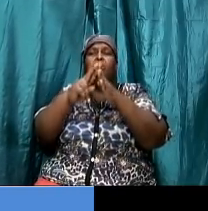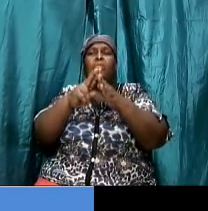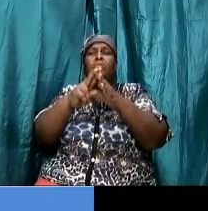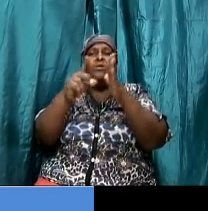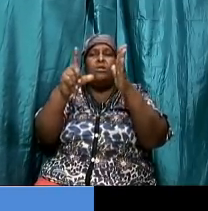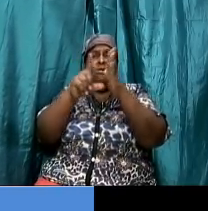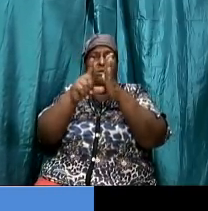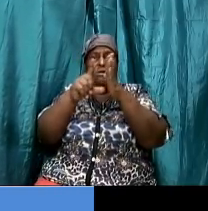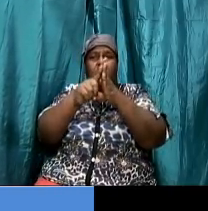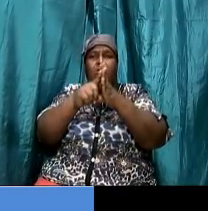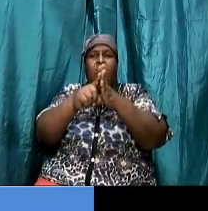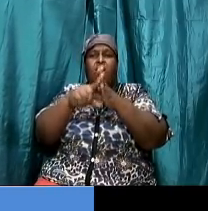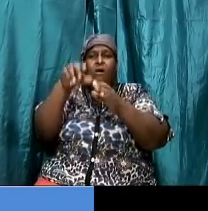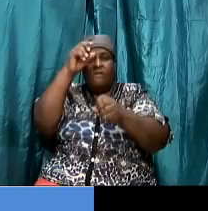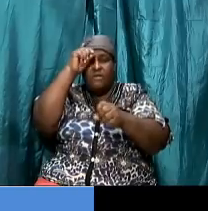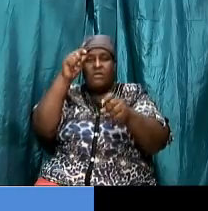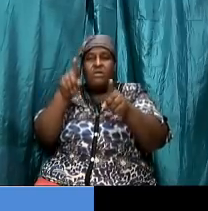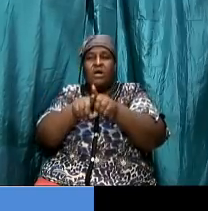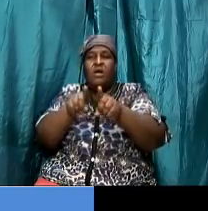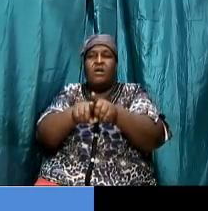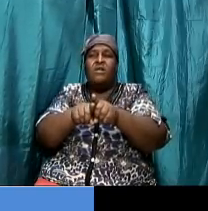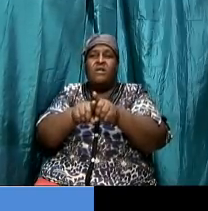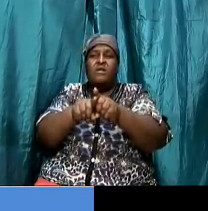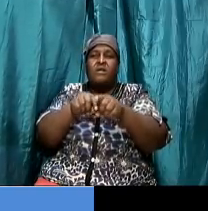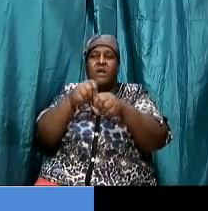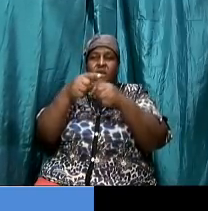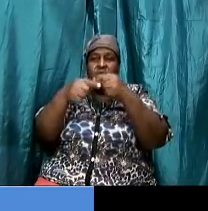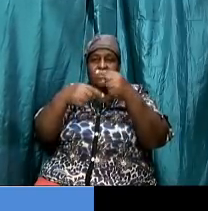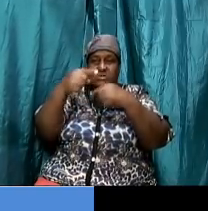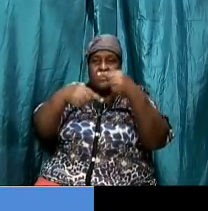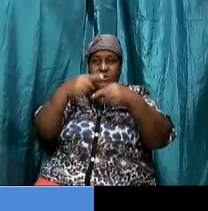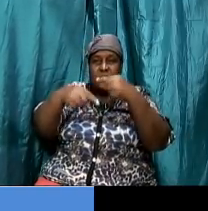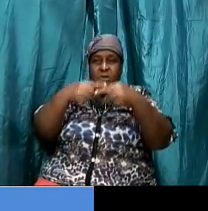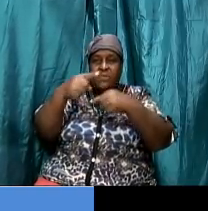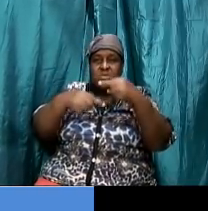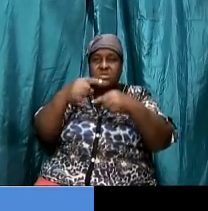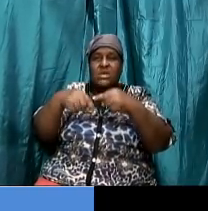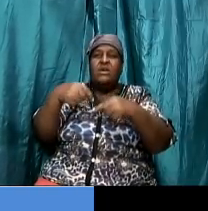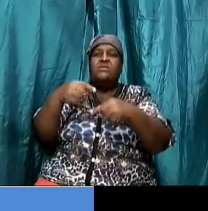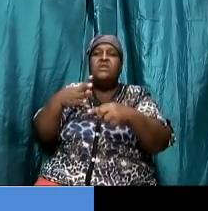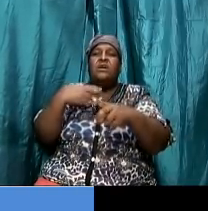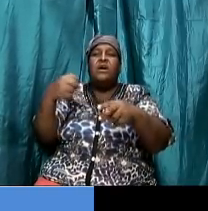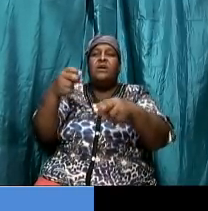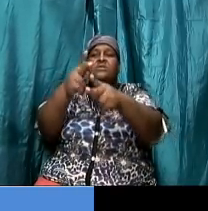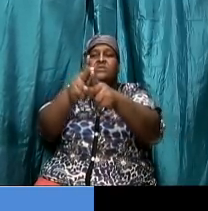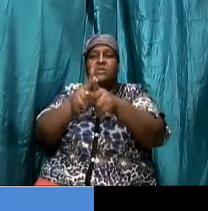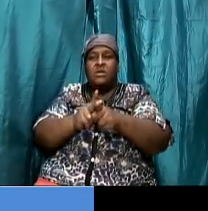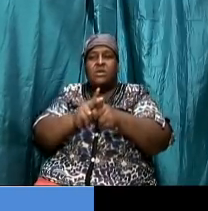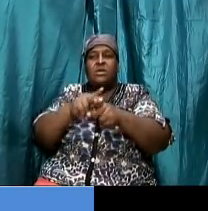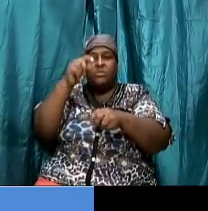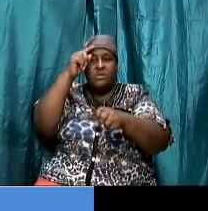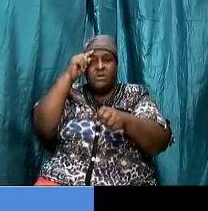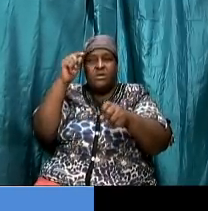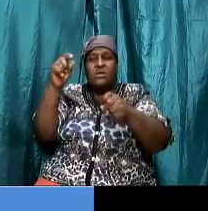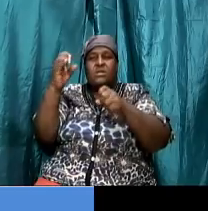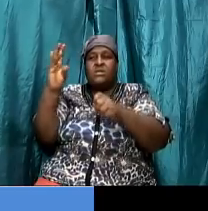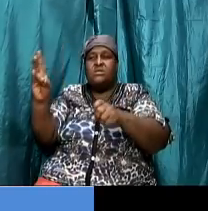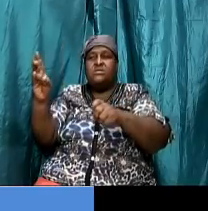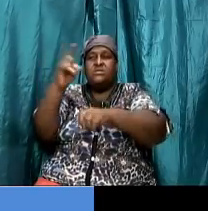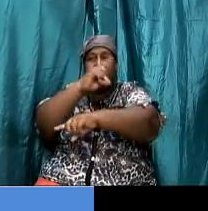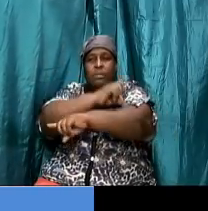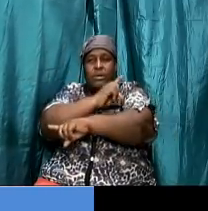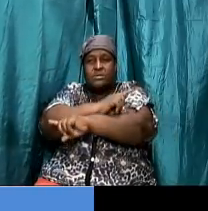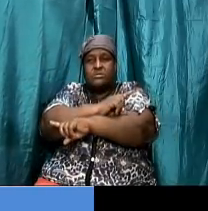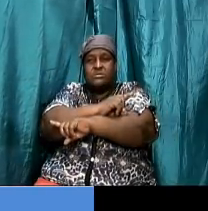circumcised the second thing is that he had to keep the sabbath so here is the big point in all of what